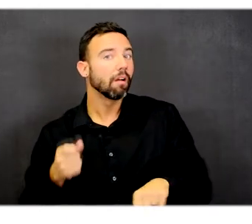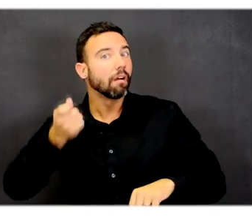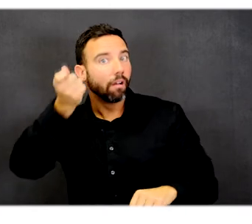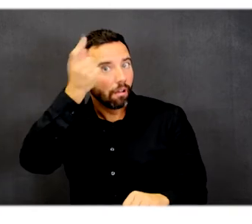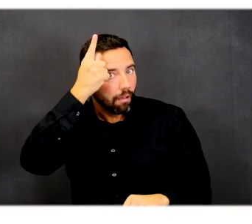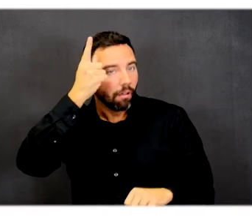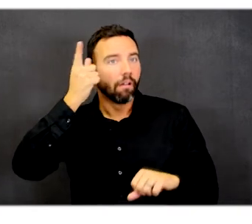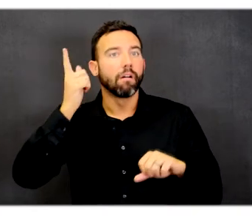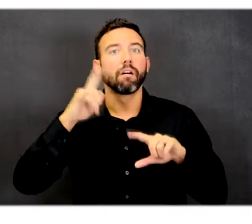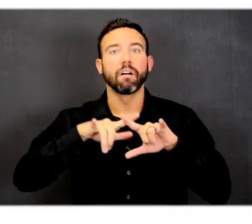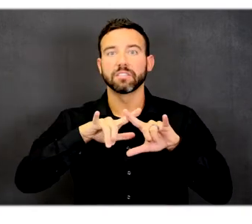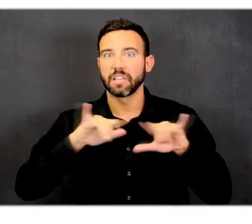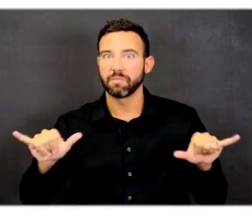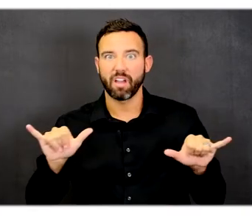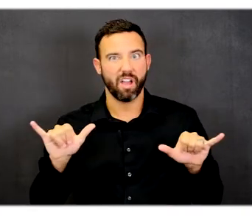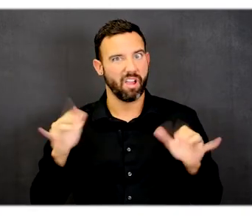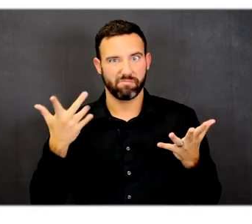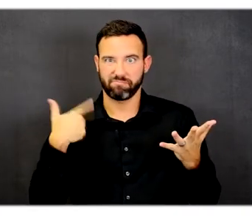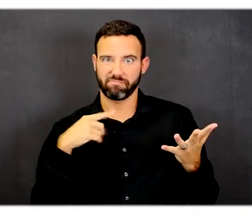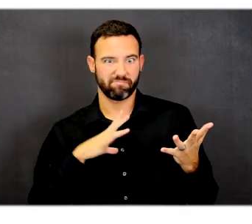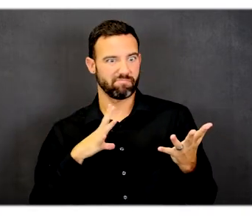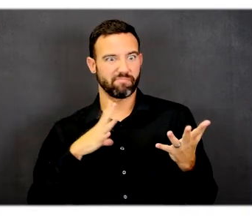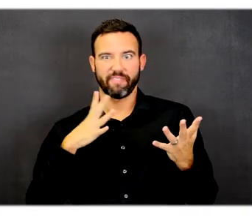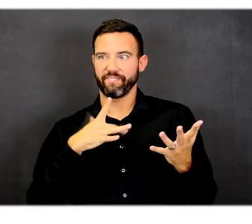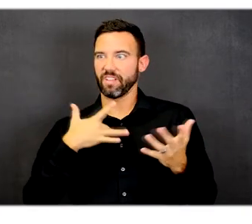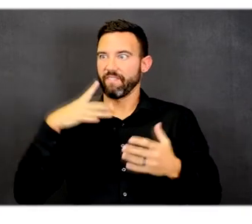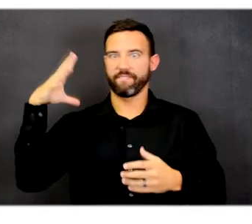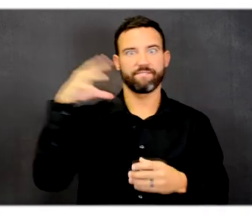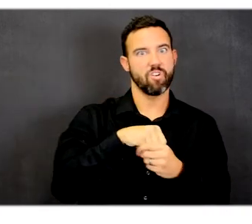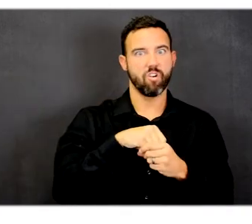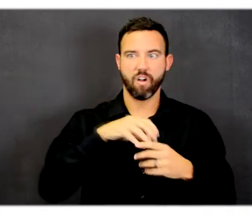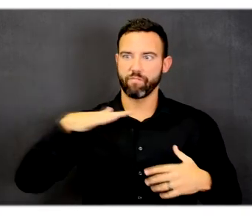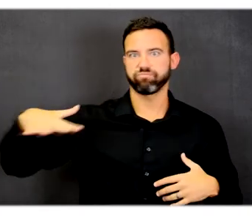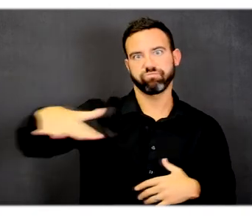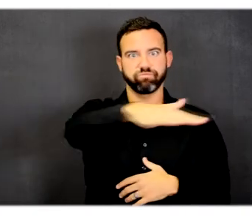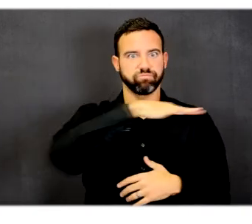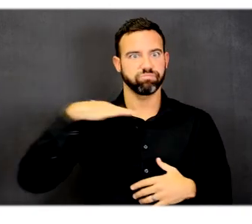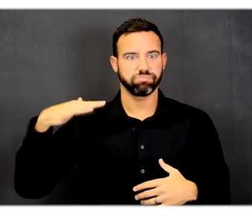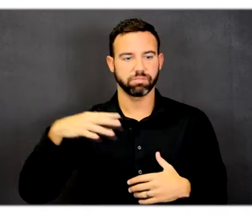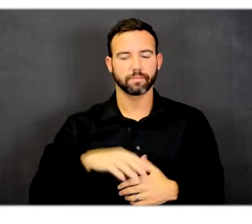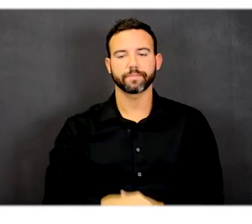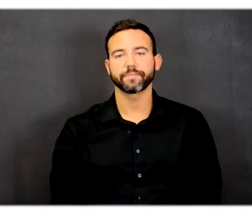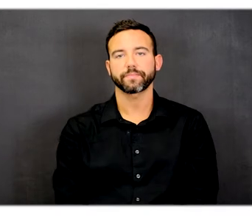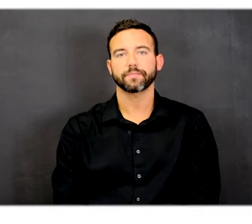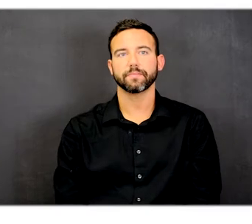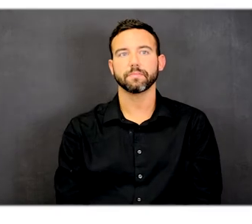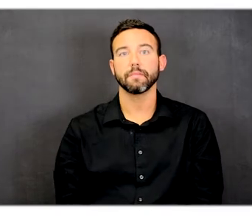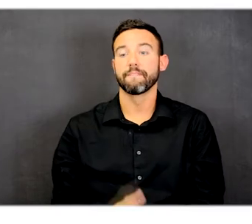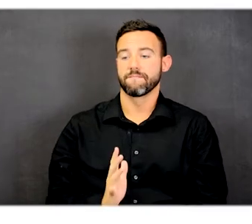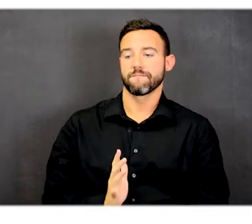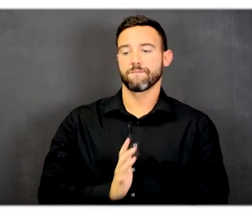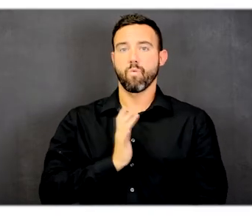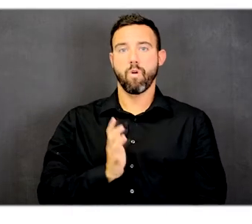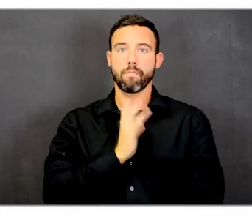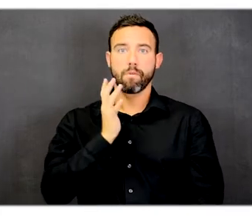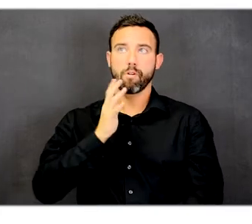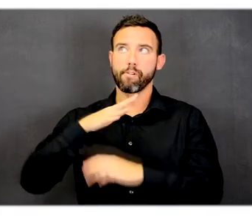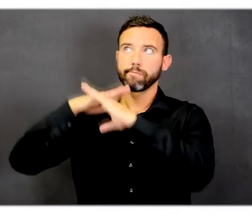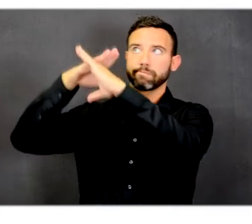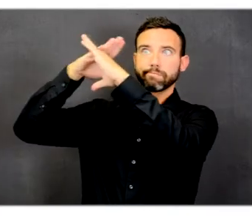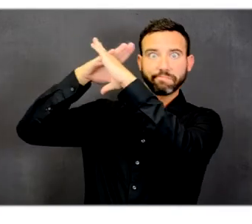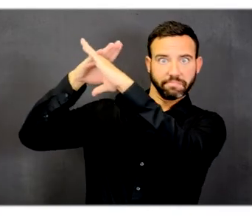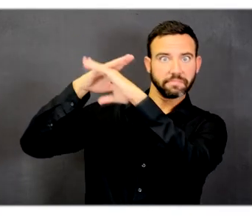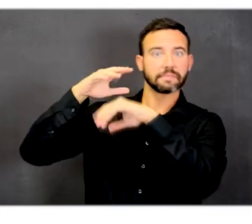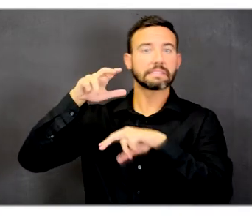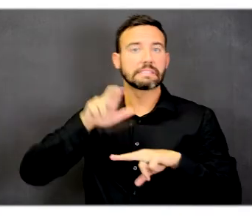be right on the main circulation. More formal shaded seating is on the bottom. It is like